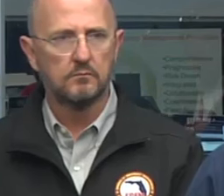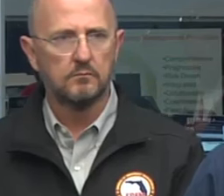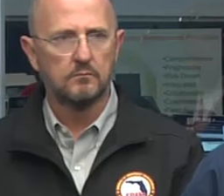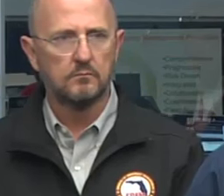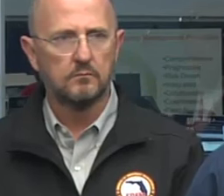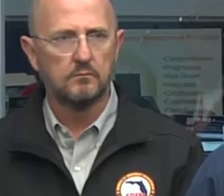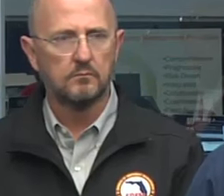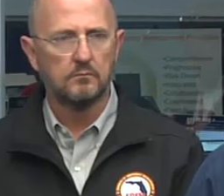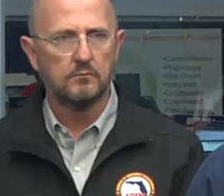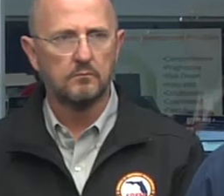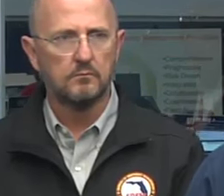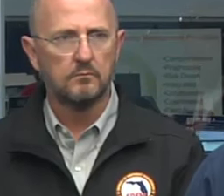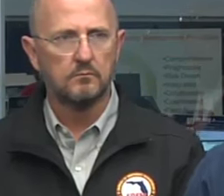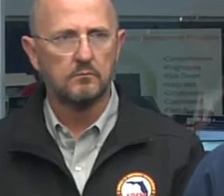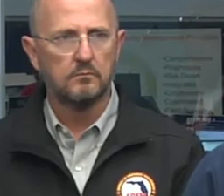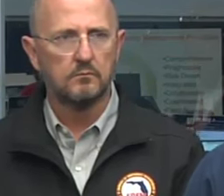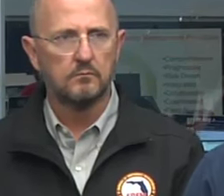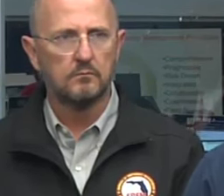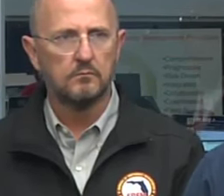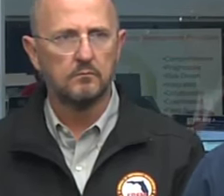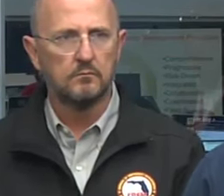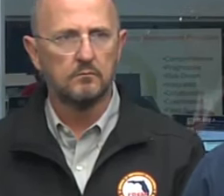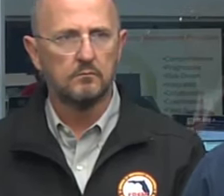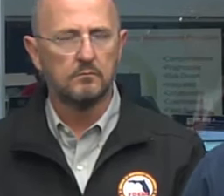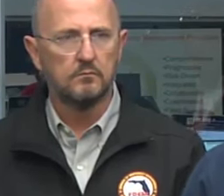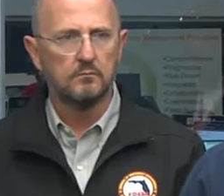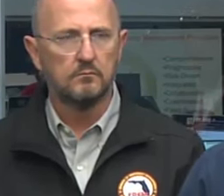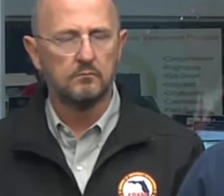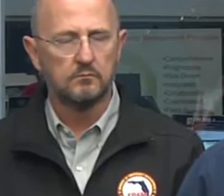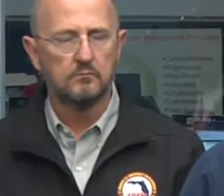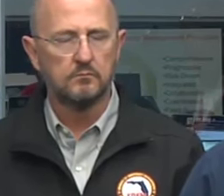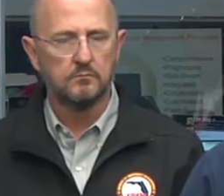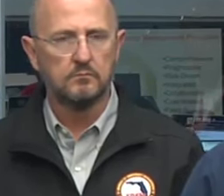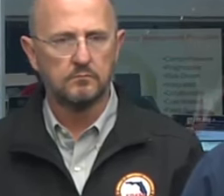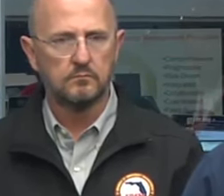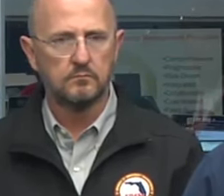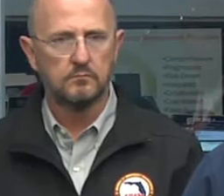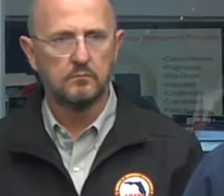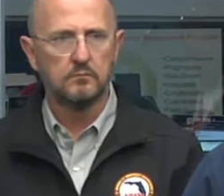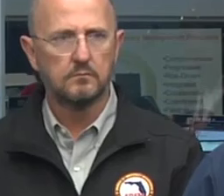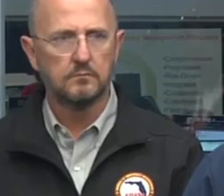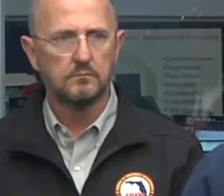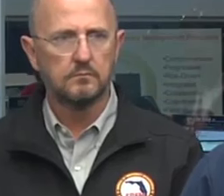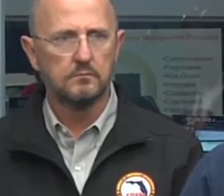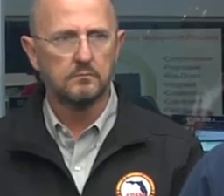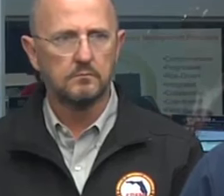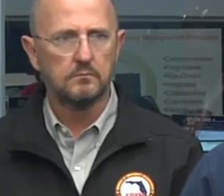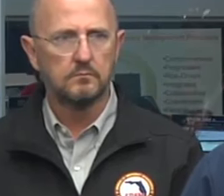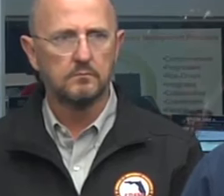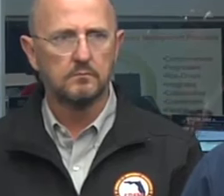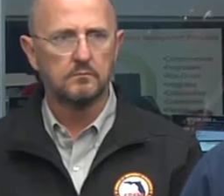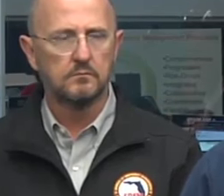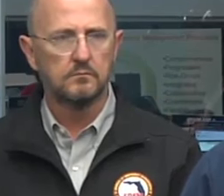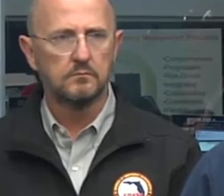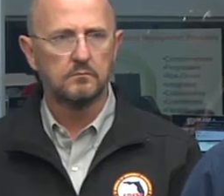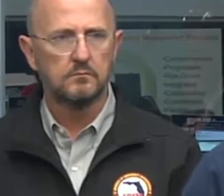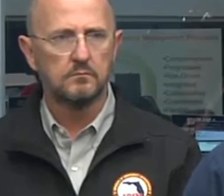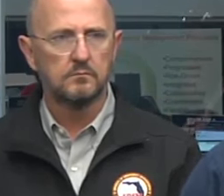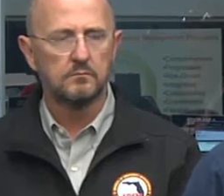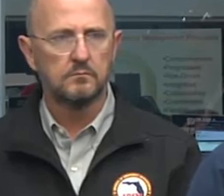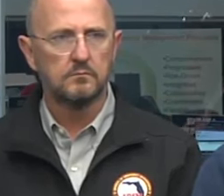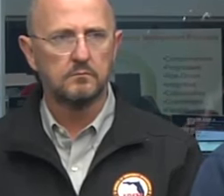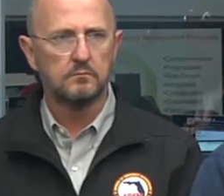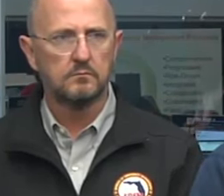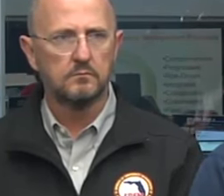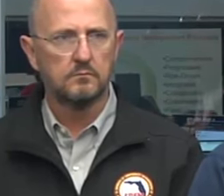others to accept mutual aid and we want to be helpful with that as well of course Florida Department of Transportation to cut and toss clear